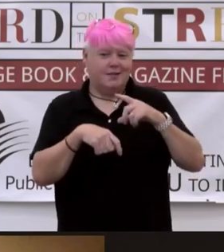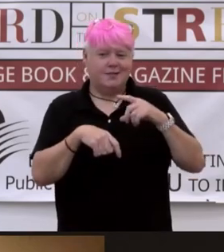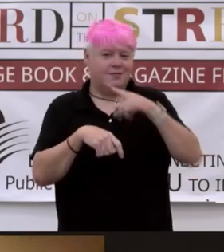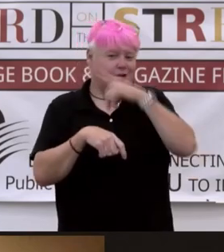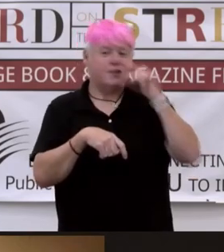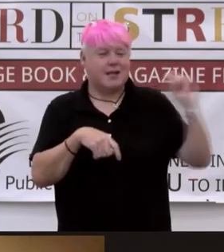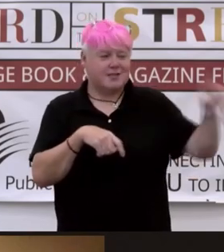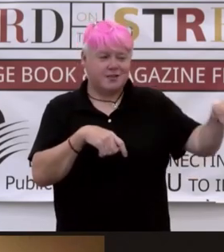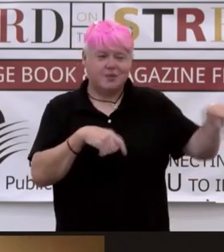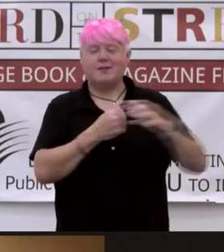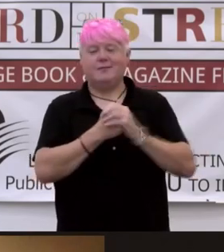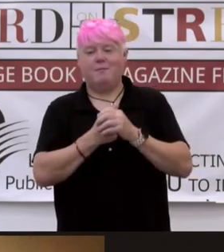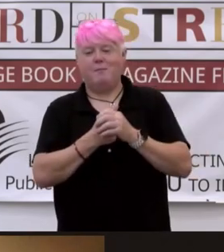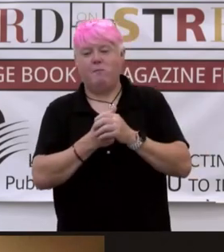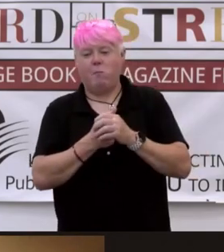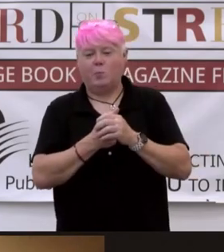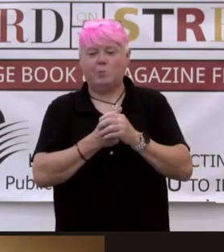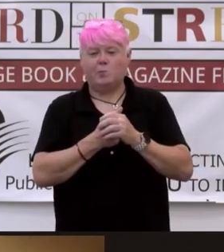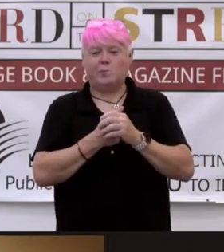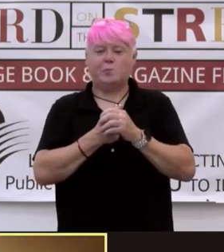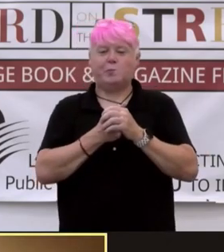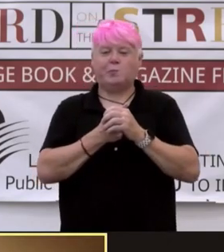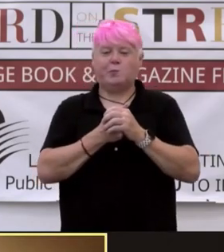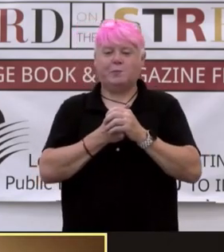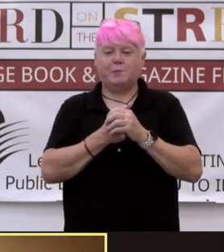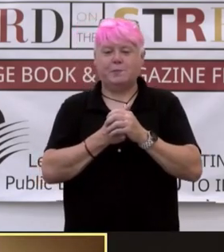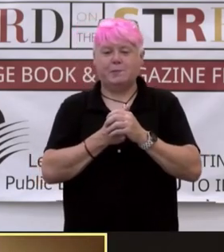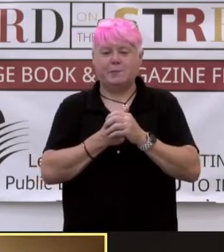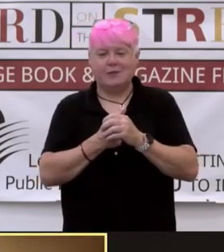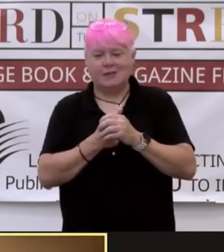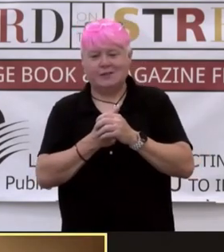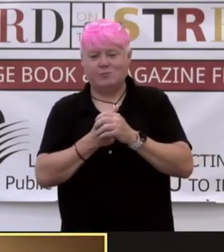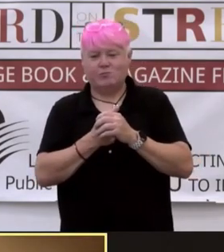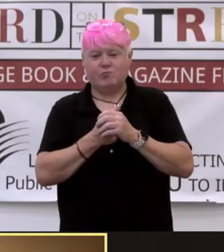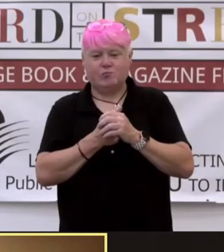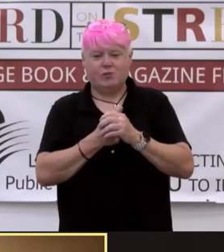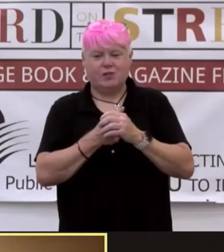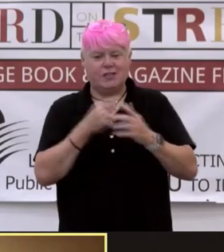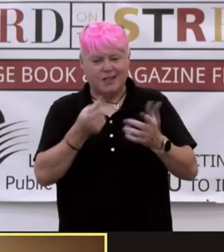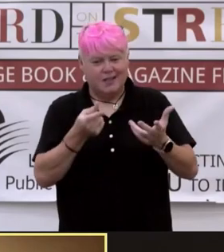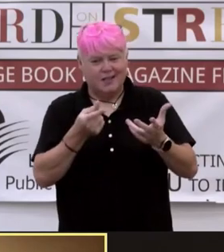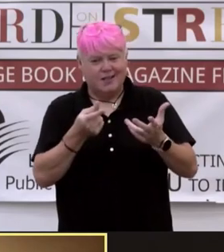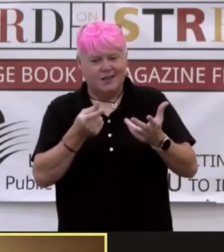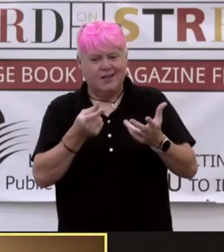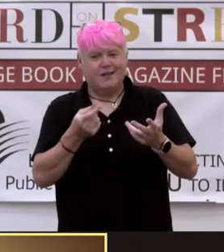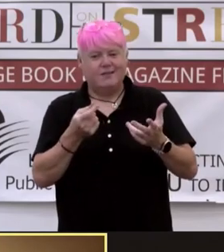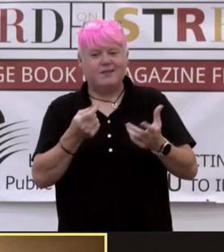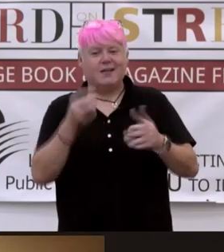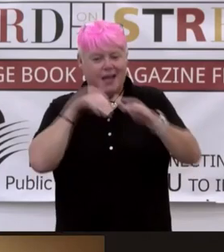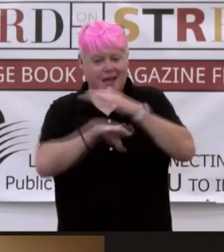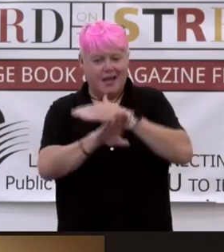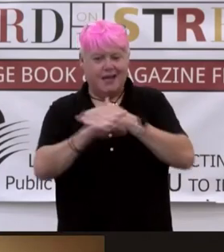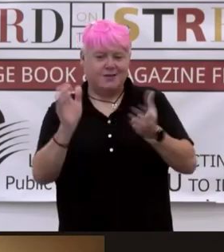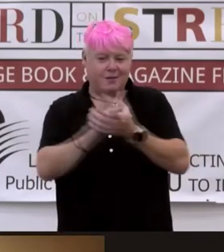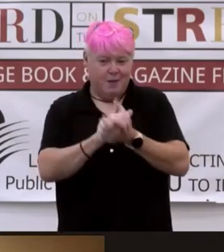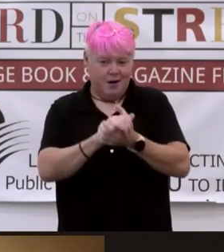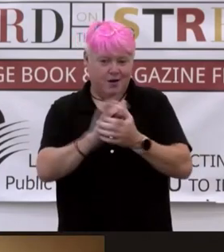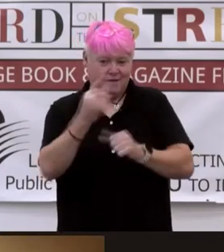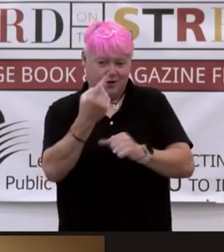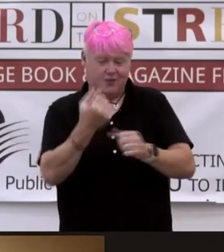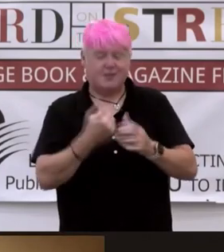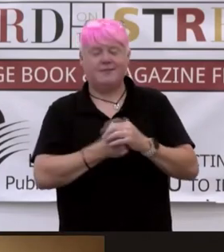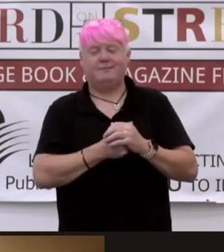I feel like that's about to come into play. Yeah. I mean, you have to get through the marriage first, so. Yeah.